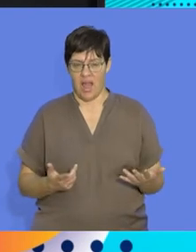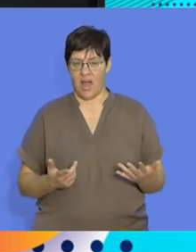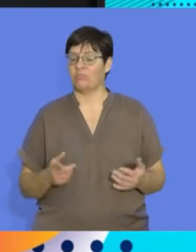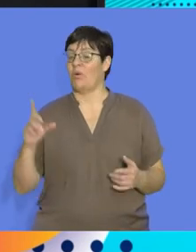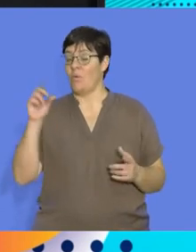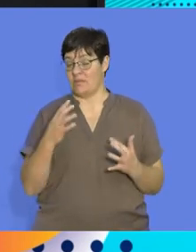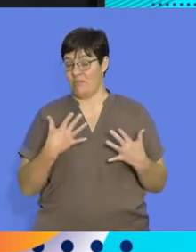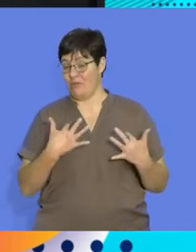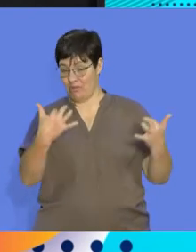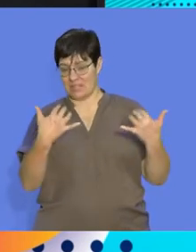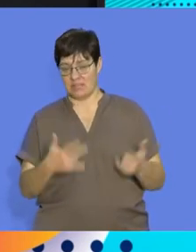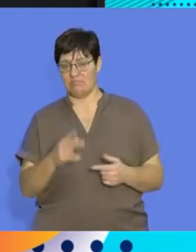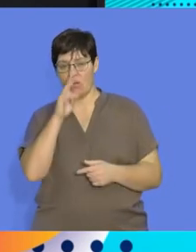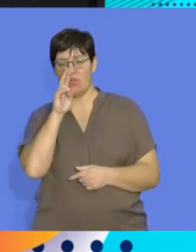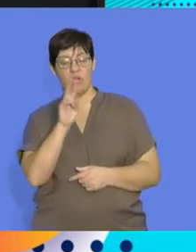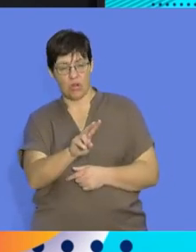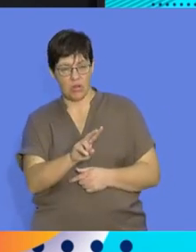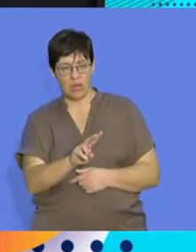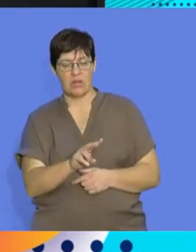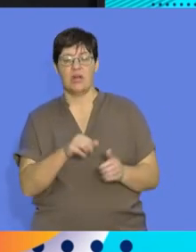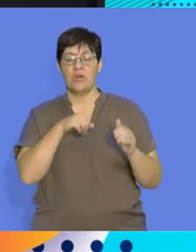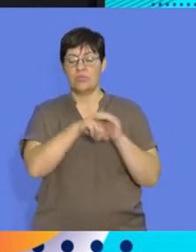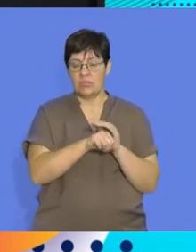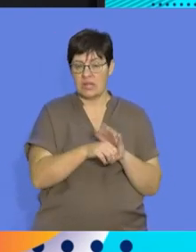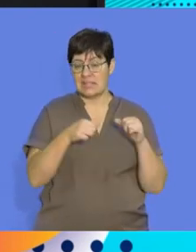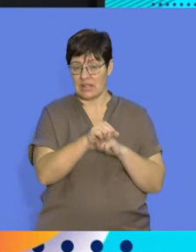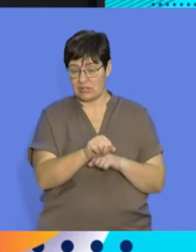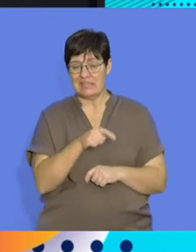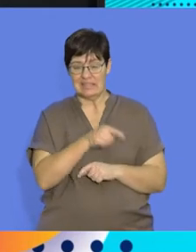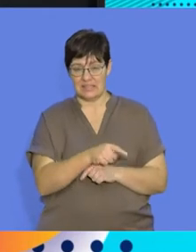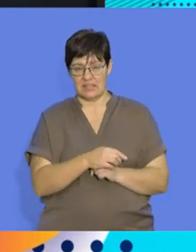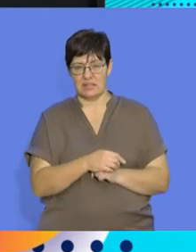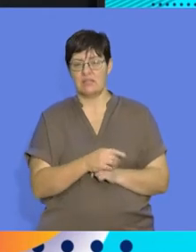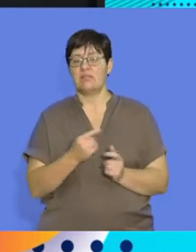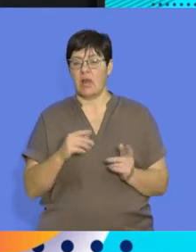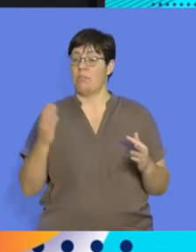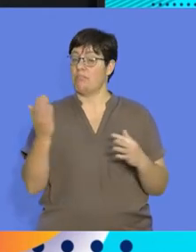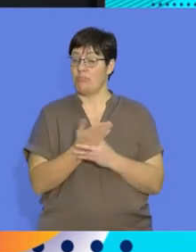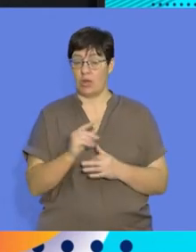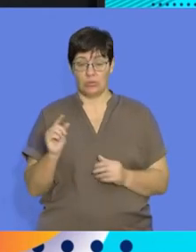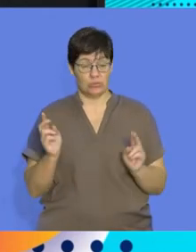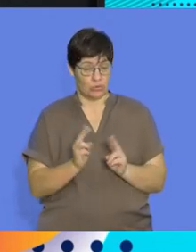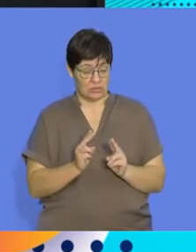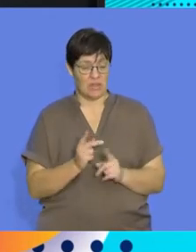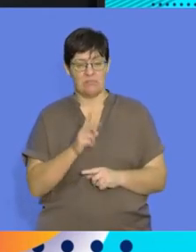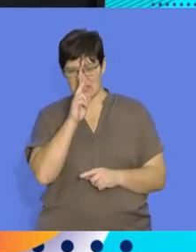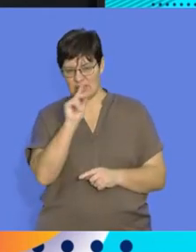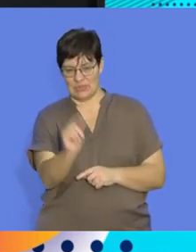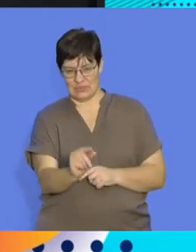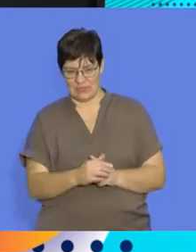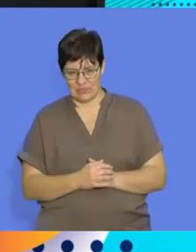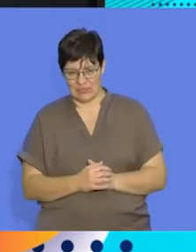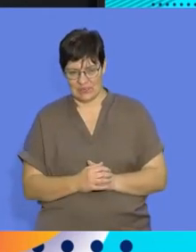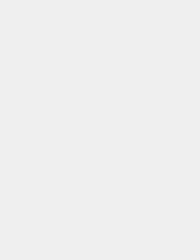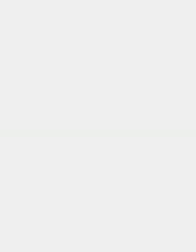a wonderful audience. We've looked at reproductive strategies in this segment. Let's have a short break and I'll see you back in a little while.